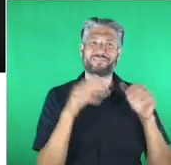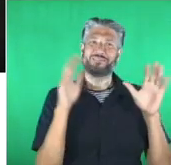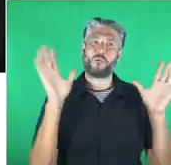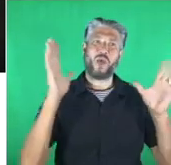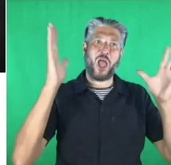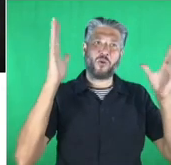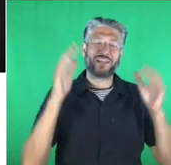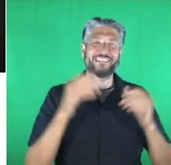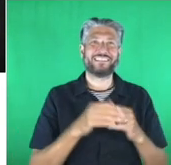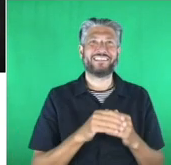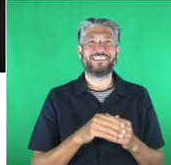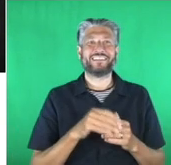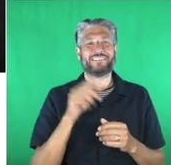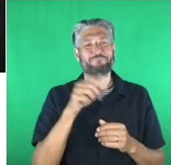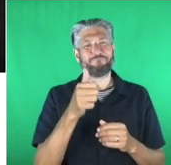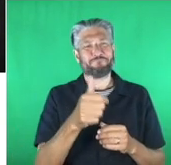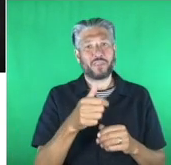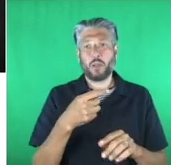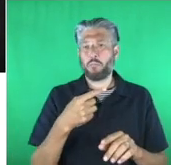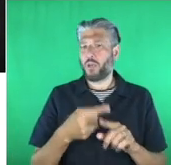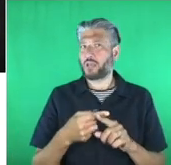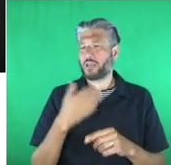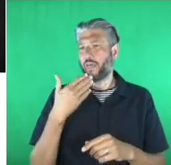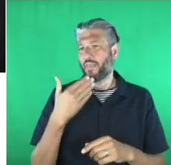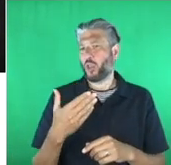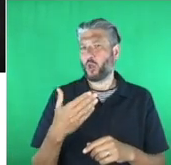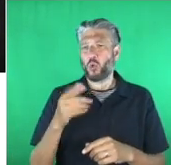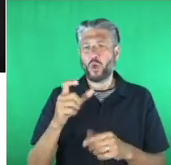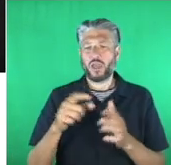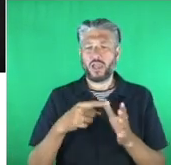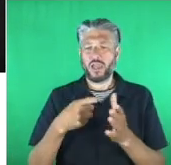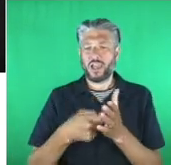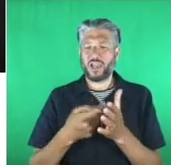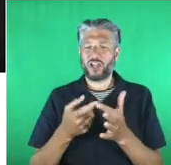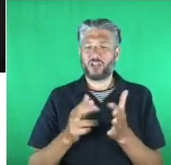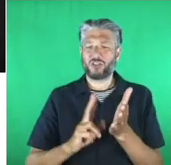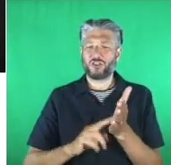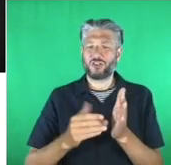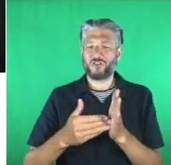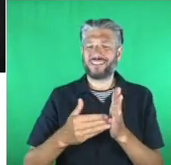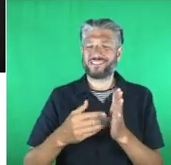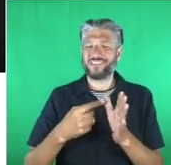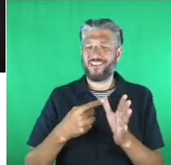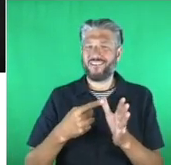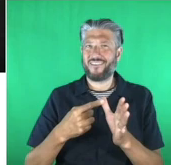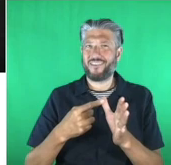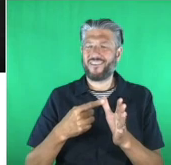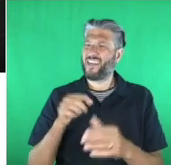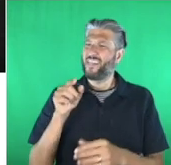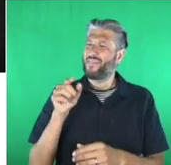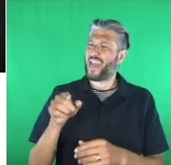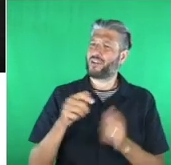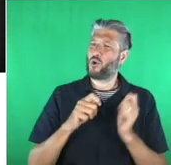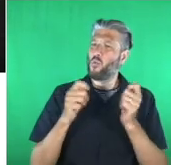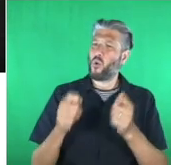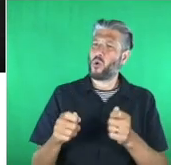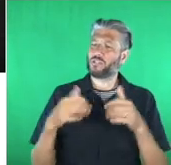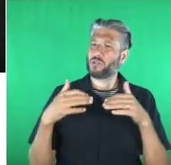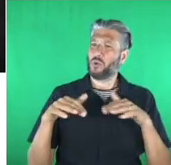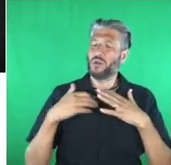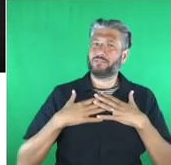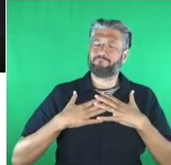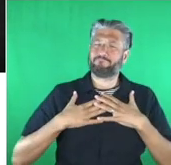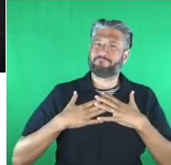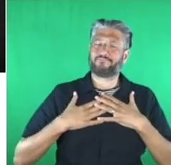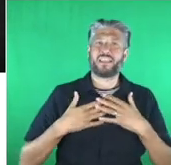thanks to karenza there's something so special about the bt young pioneer award isn't it it just kind of gets me right here and now is